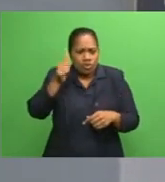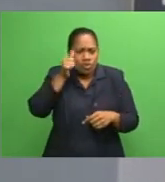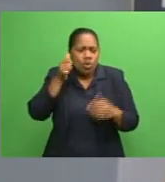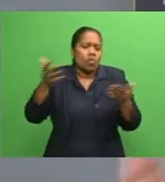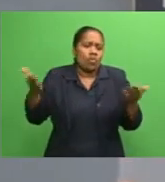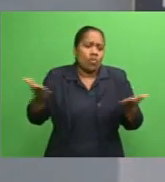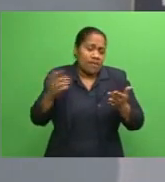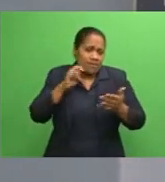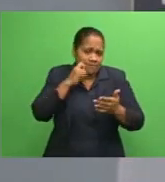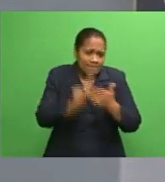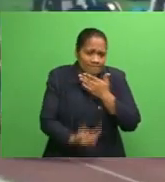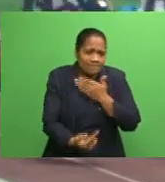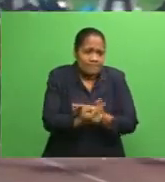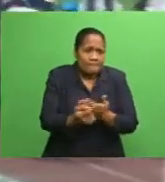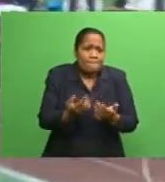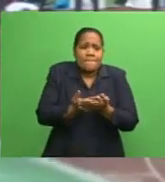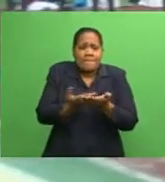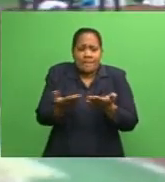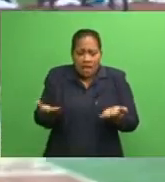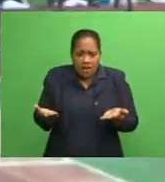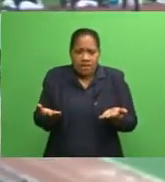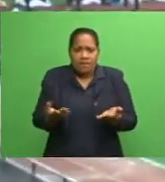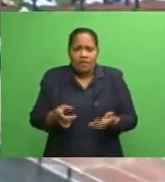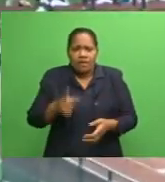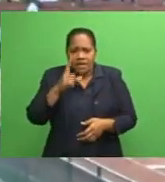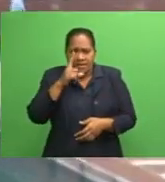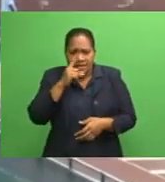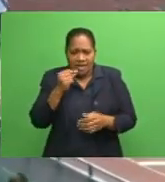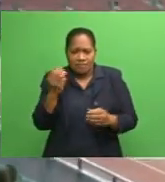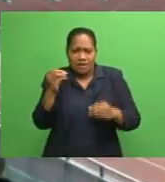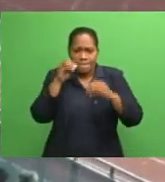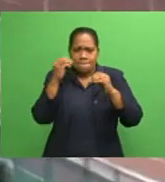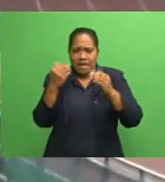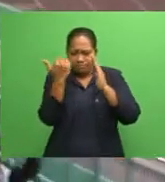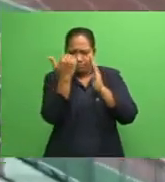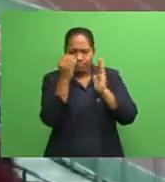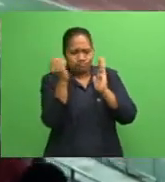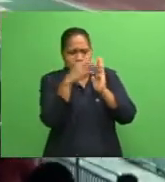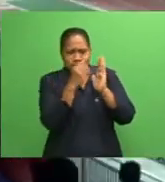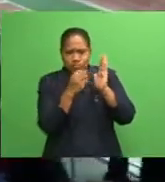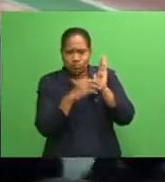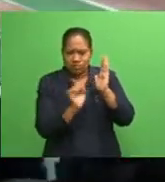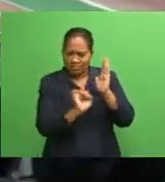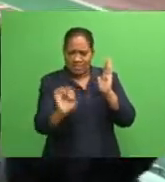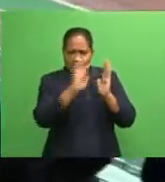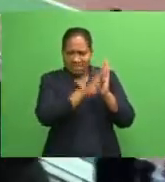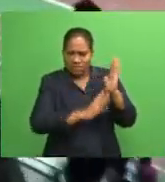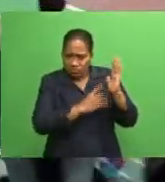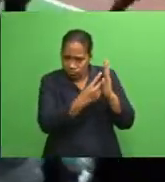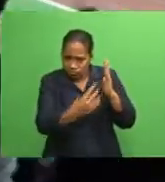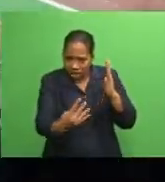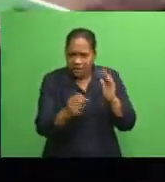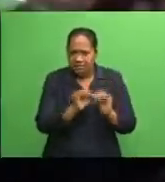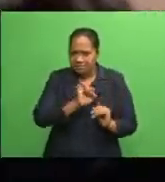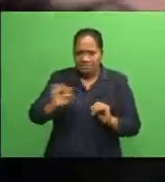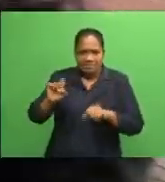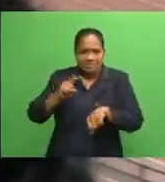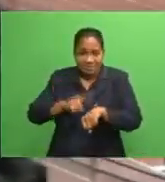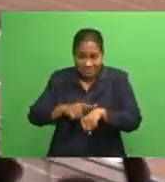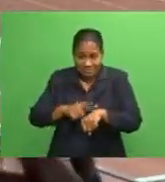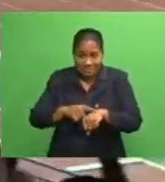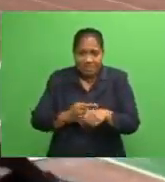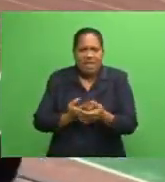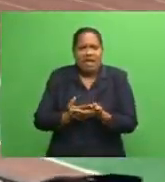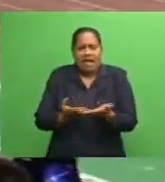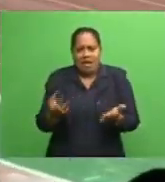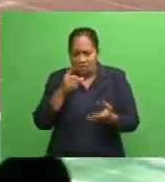held, how can they be factored into their schedule, so the time, the process of their timeline, and how they